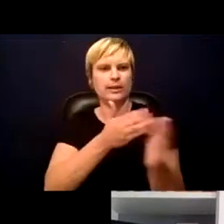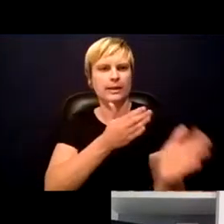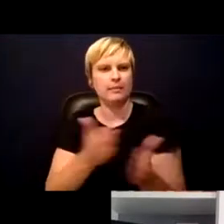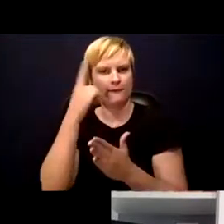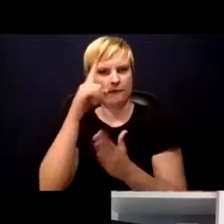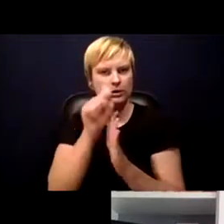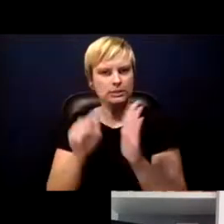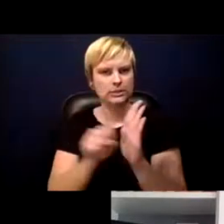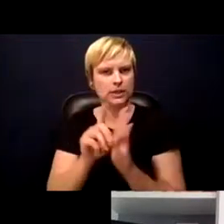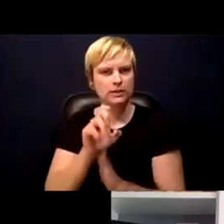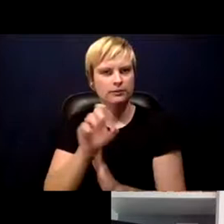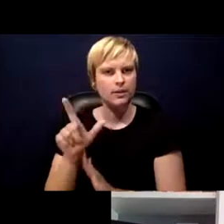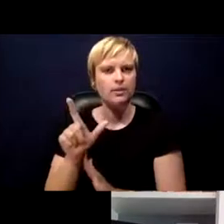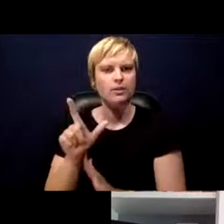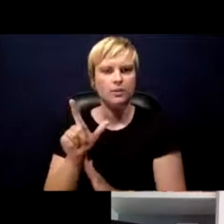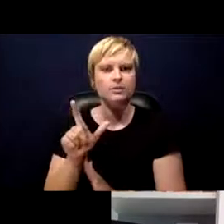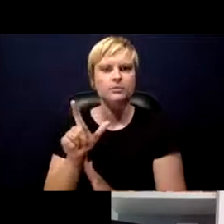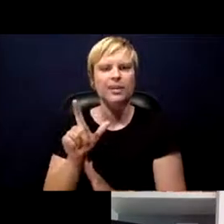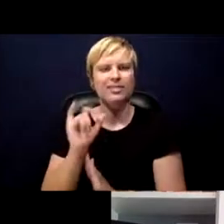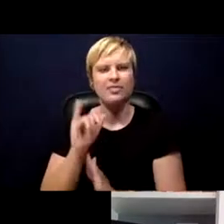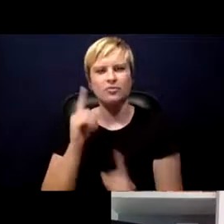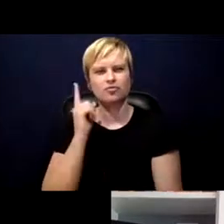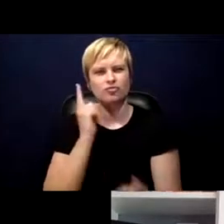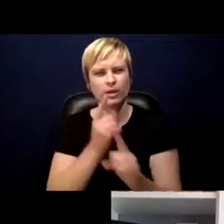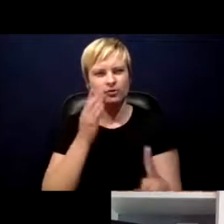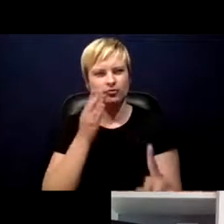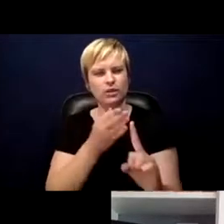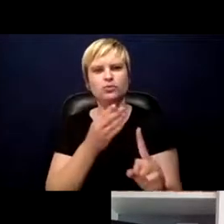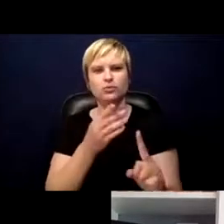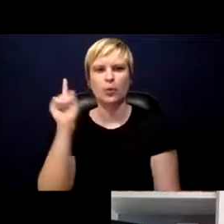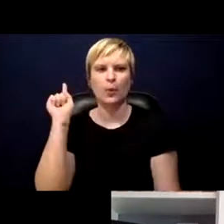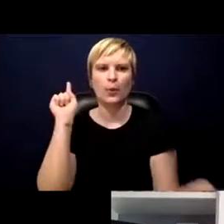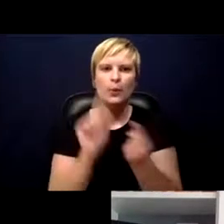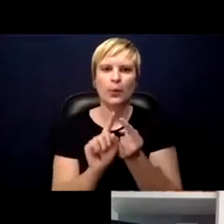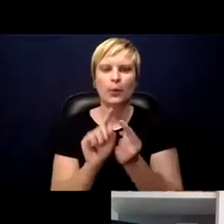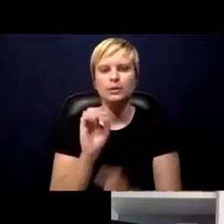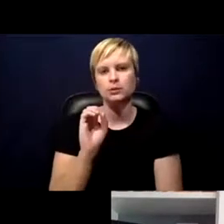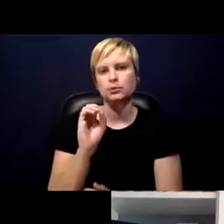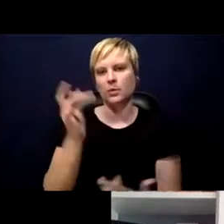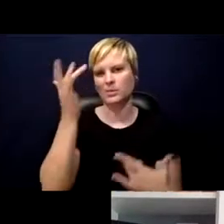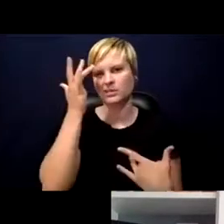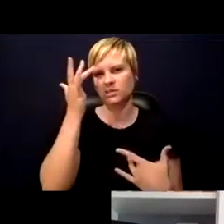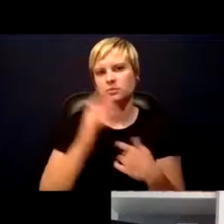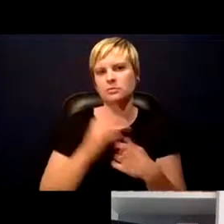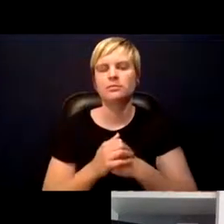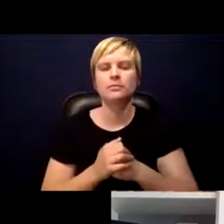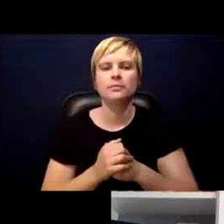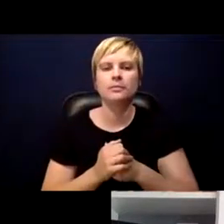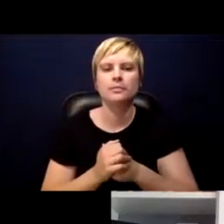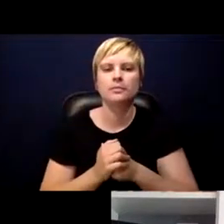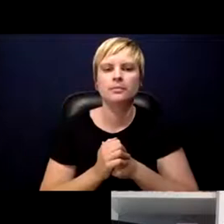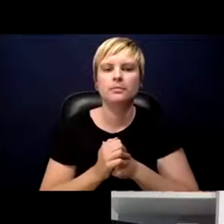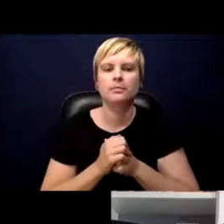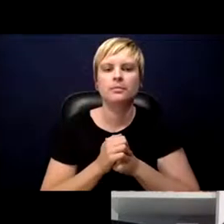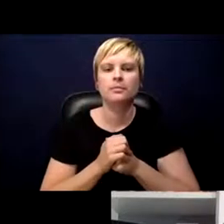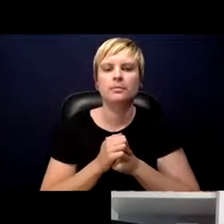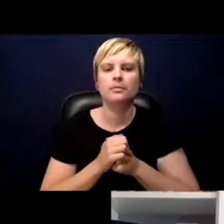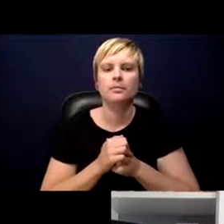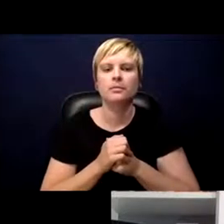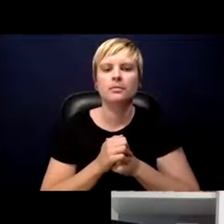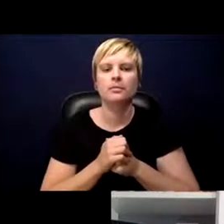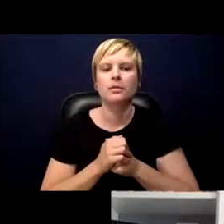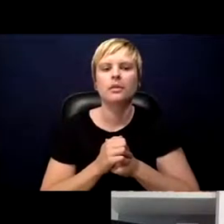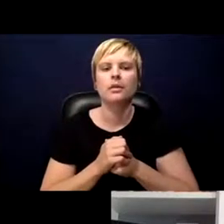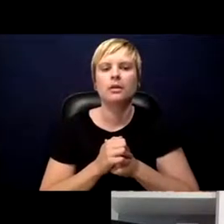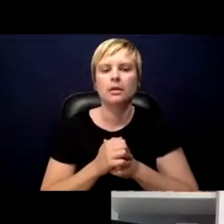it's in the right direction to get up to zero. Having done contact tracing in